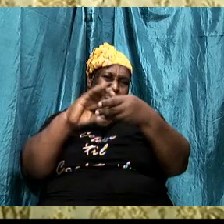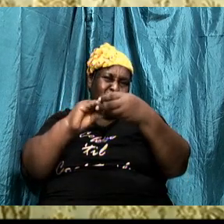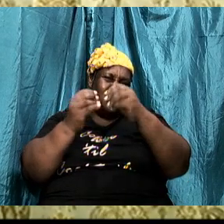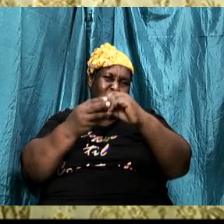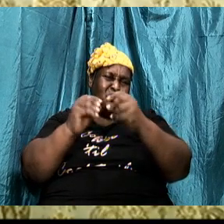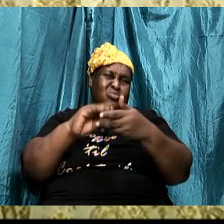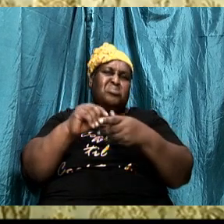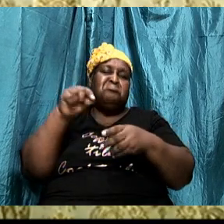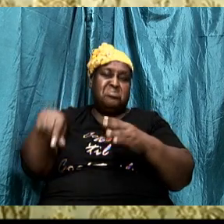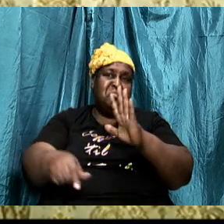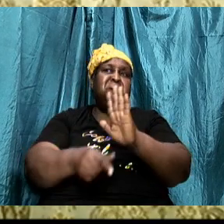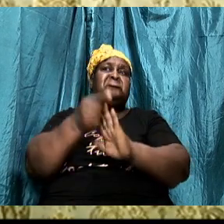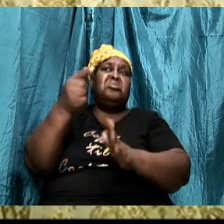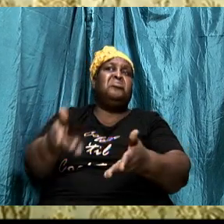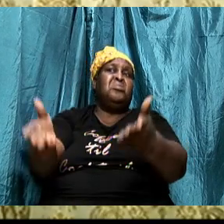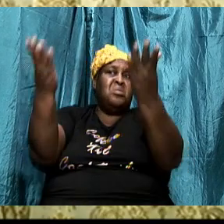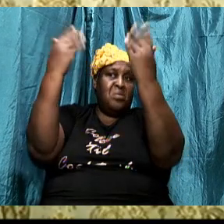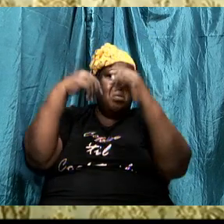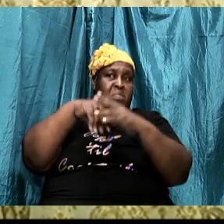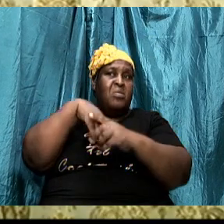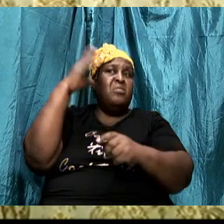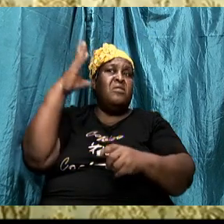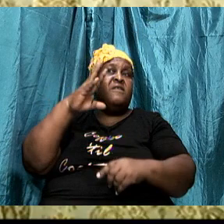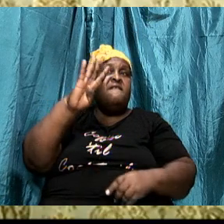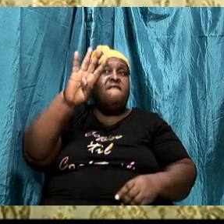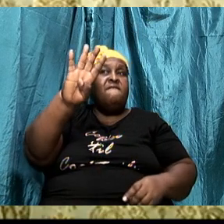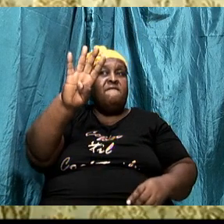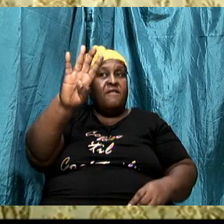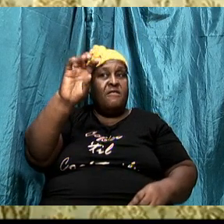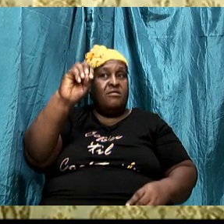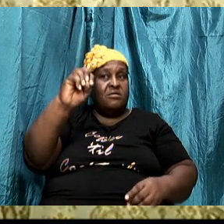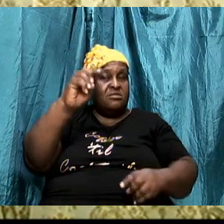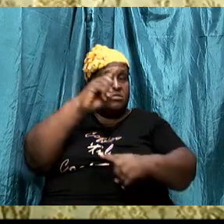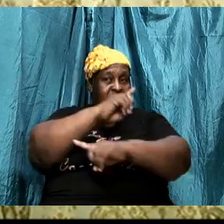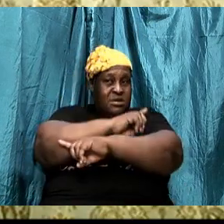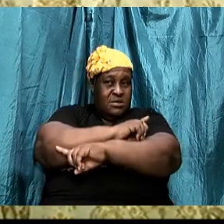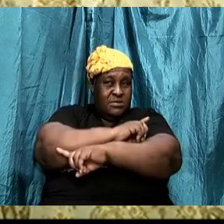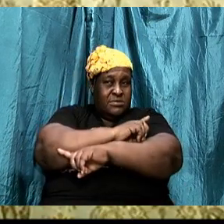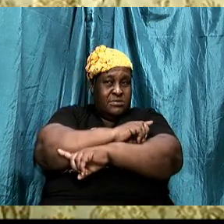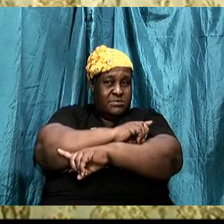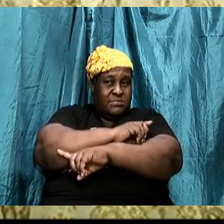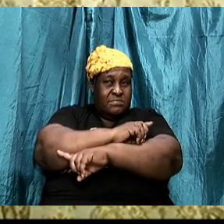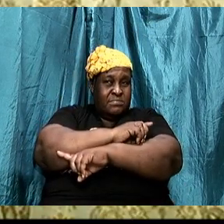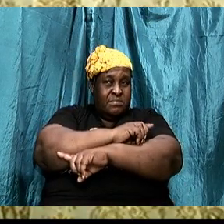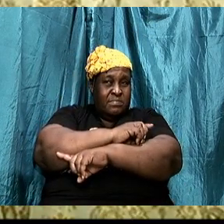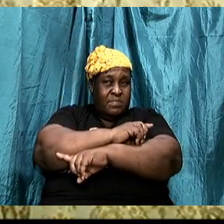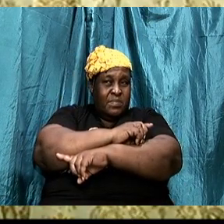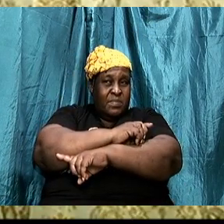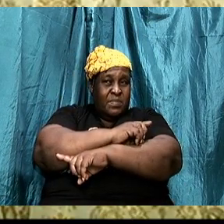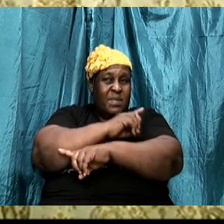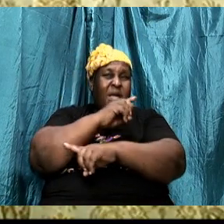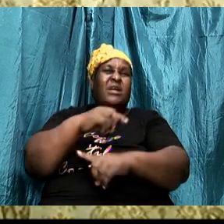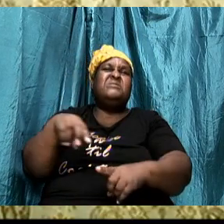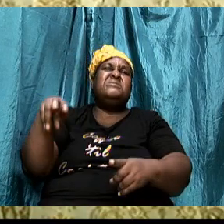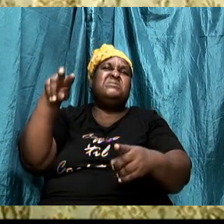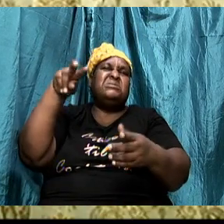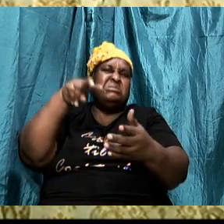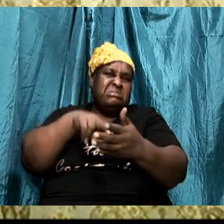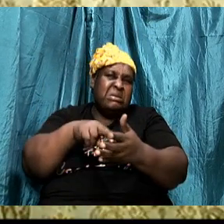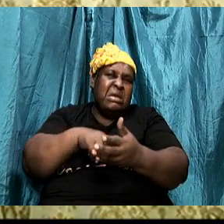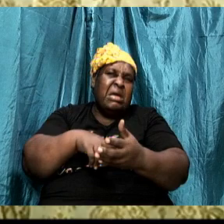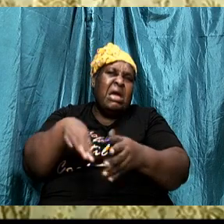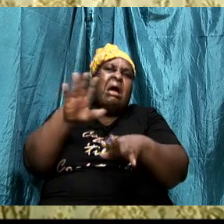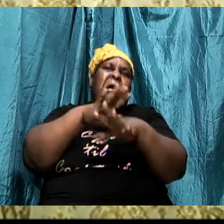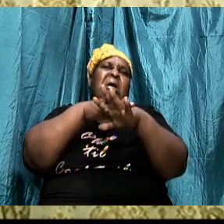came out for 40 days of glory and he stood and cried